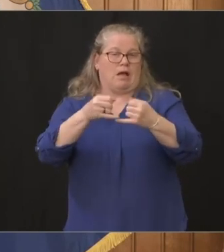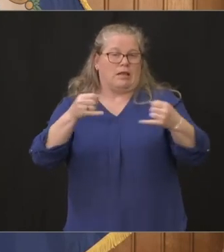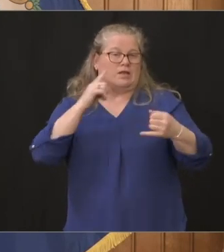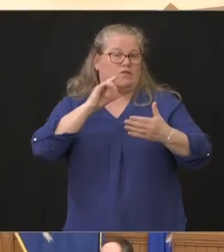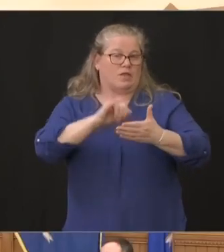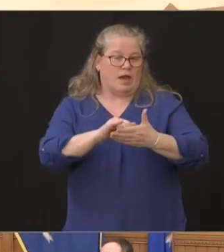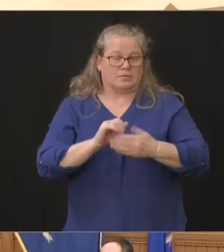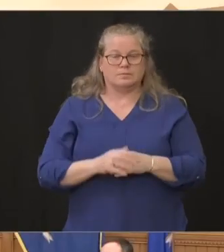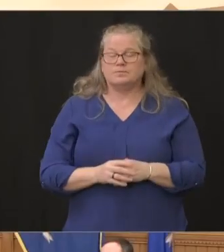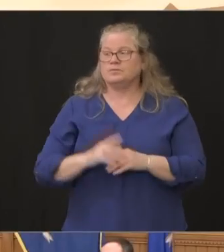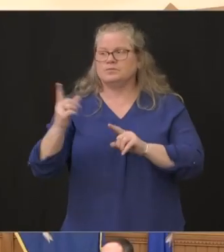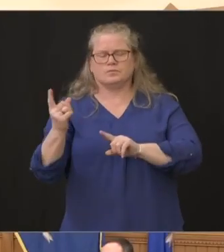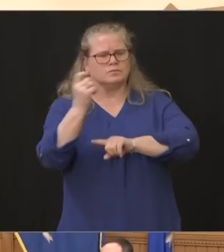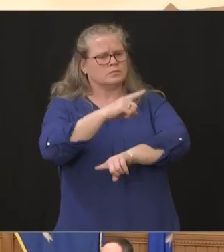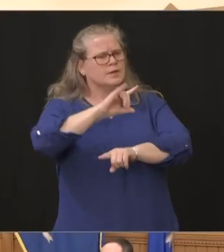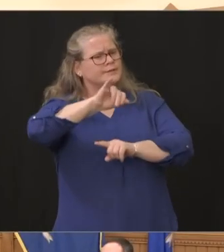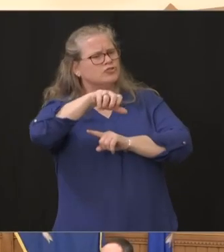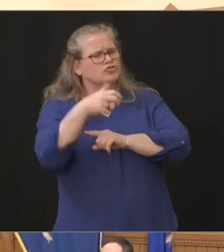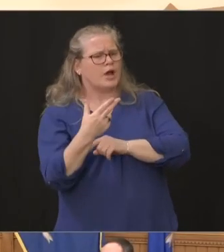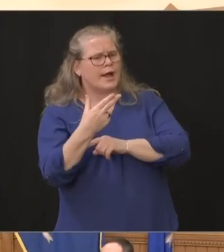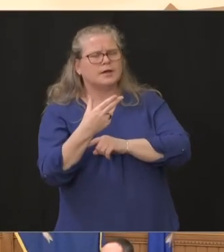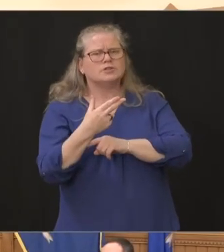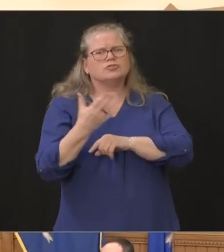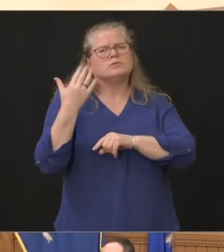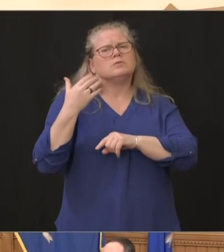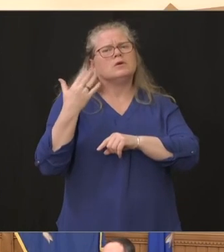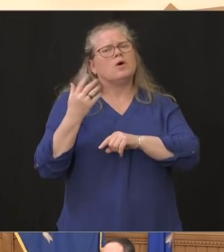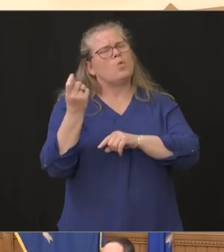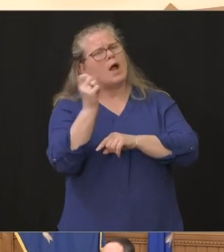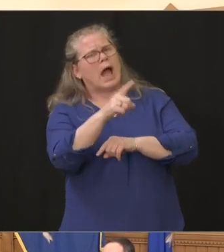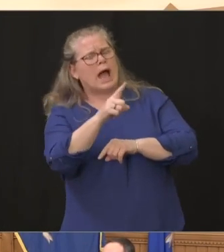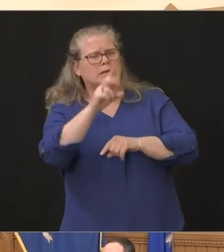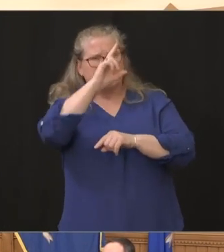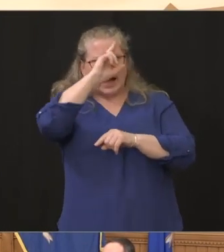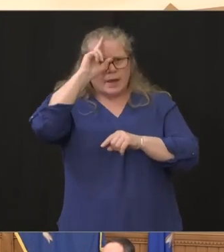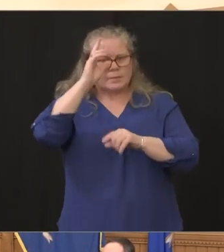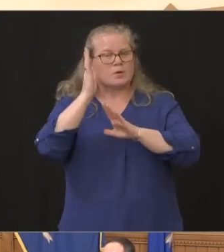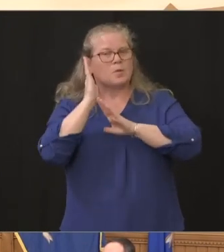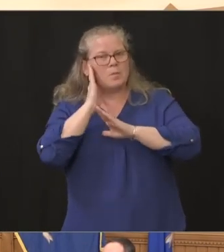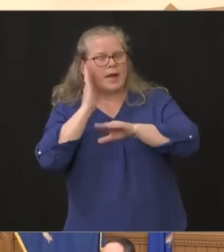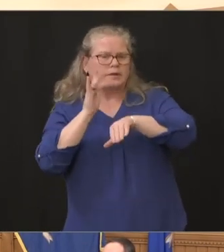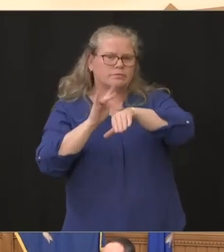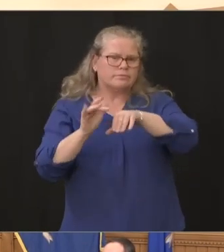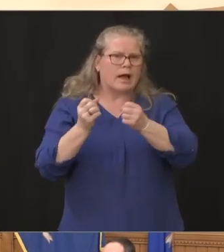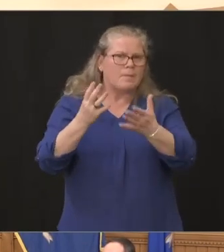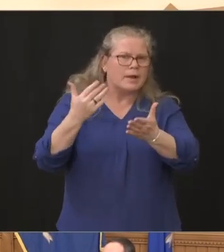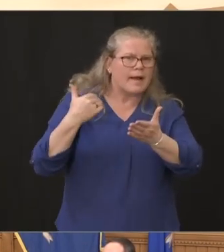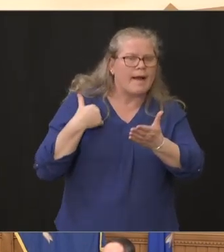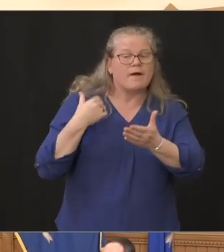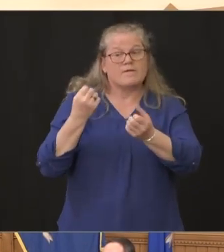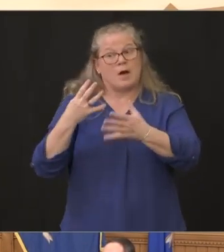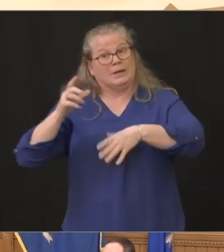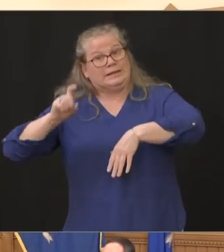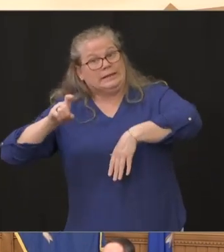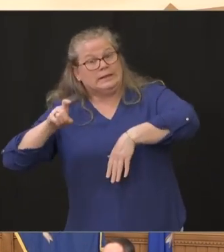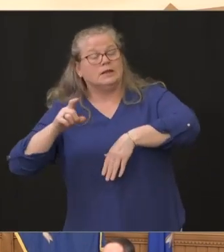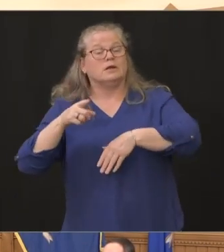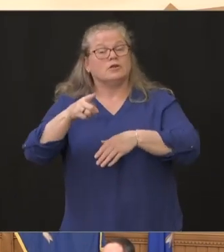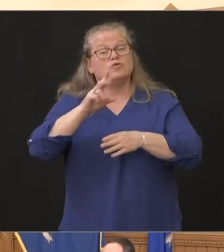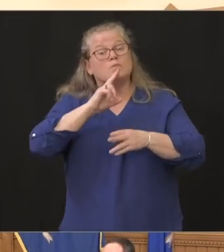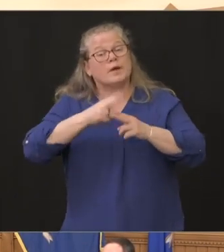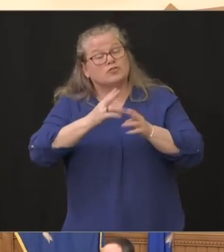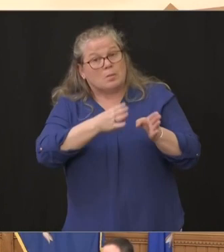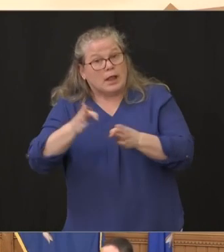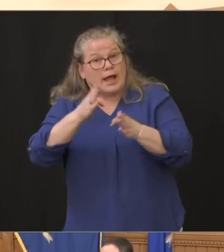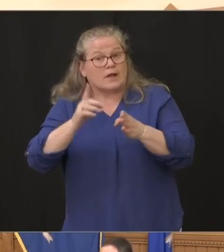had any really hard numbers on just how many hospital beds we have how many we will need you mentioned that you're planning for worst case scenario